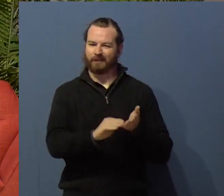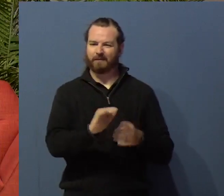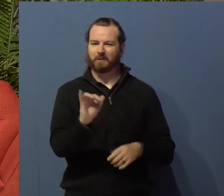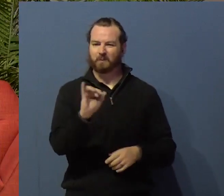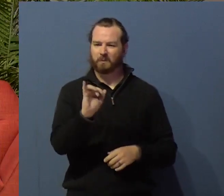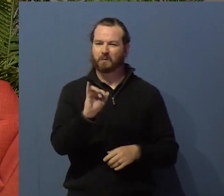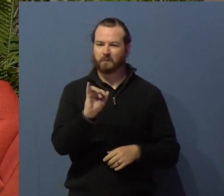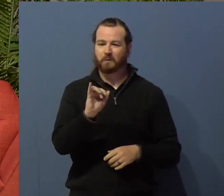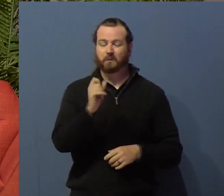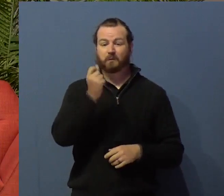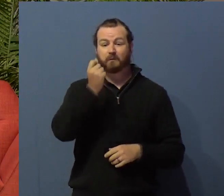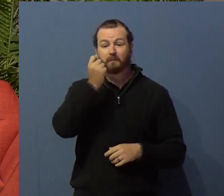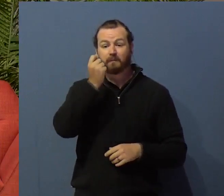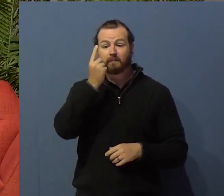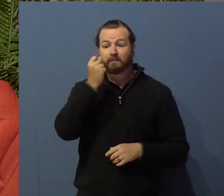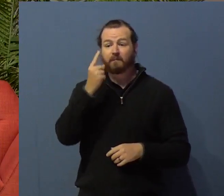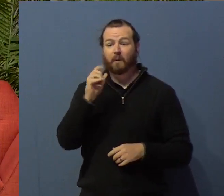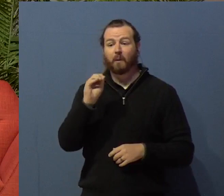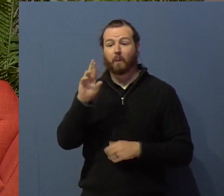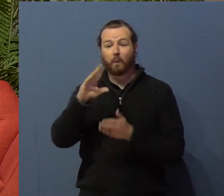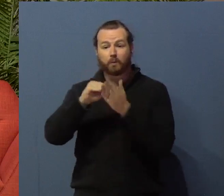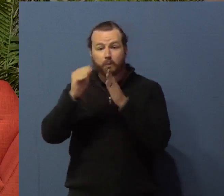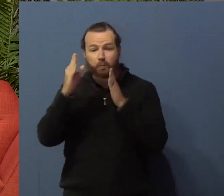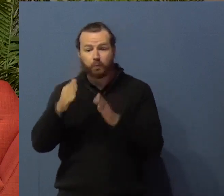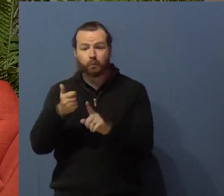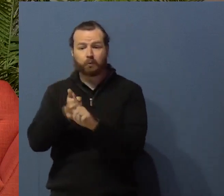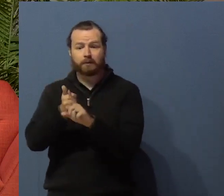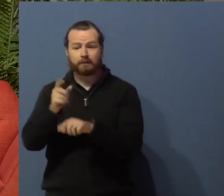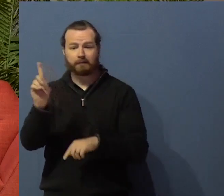don't think you could handle that. I have got stories